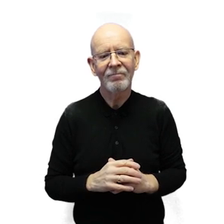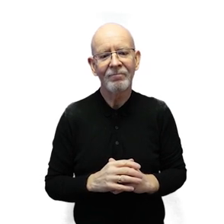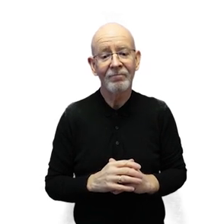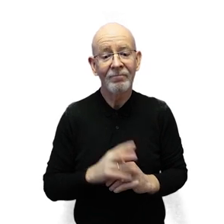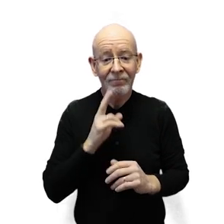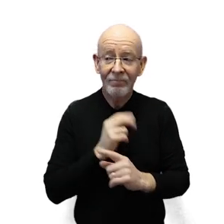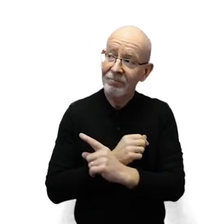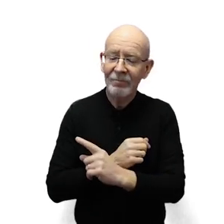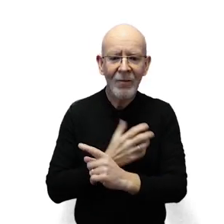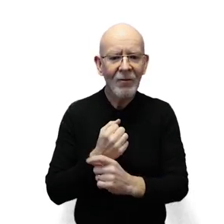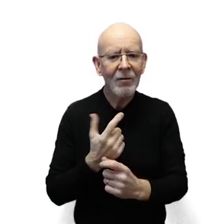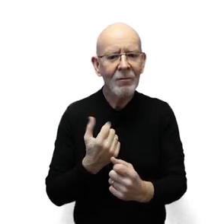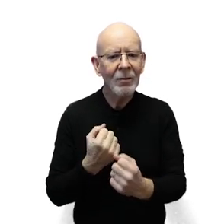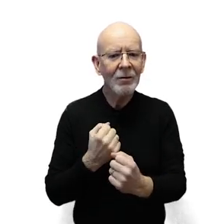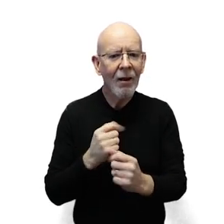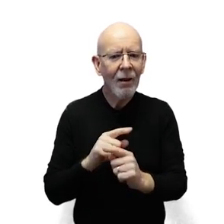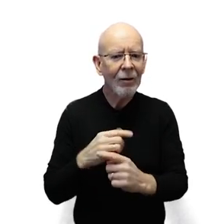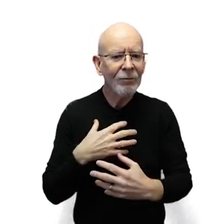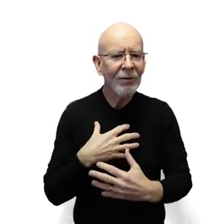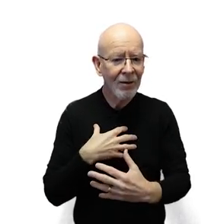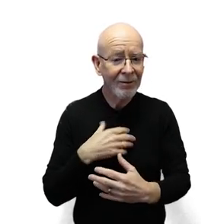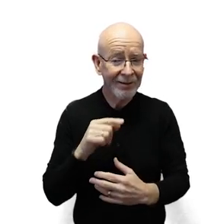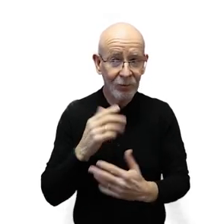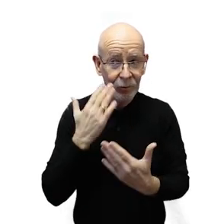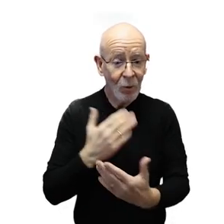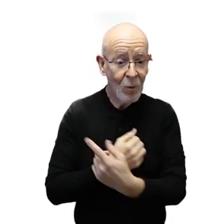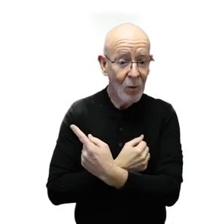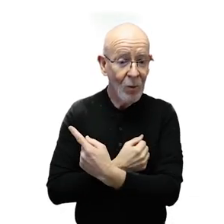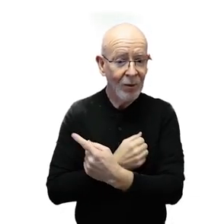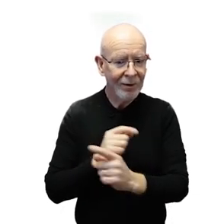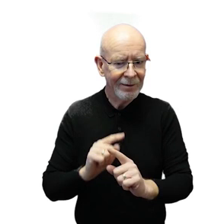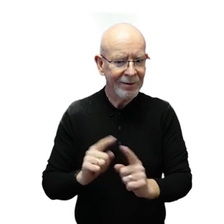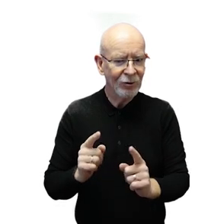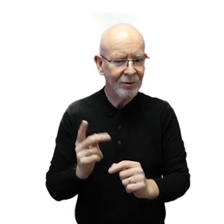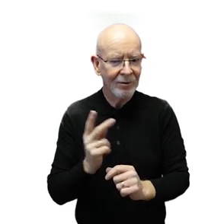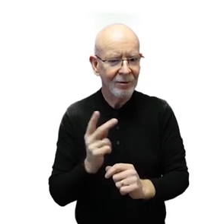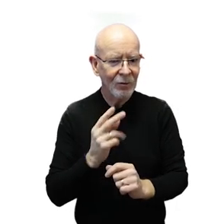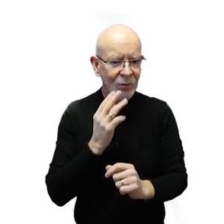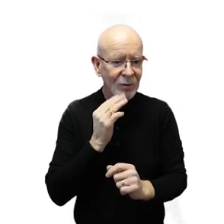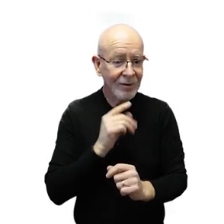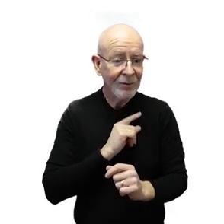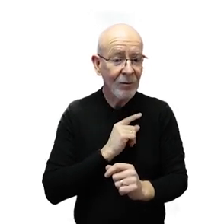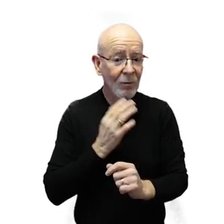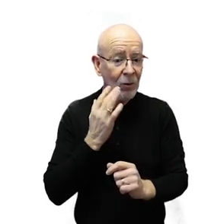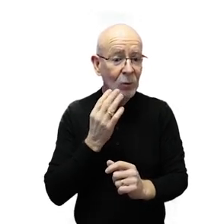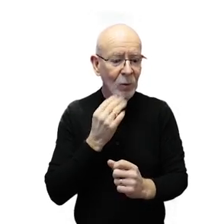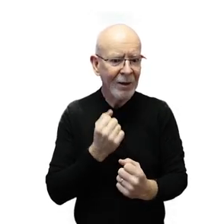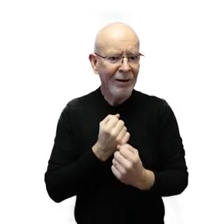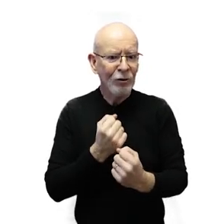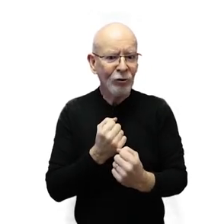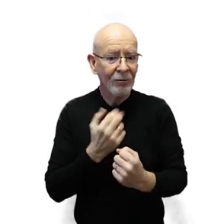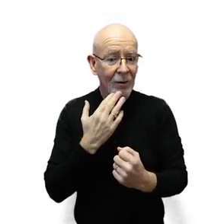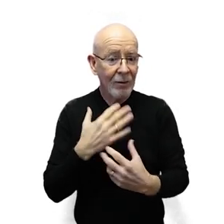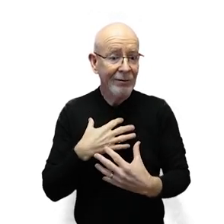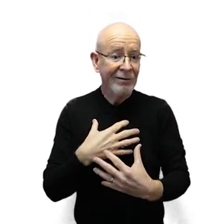Muscles of breathing. This graphic shows the difference in muscle use and, therefore, energy use when we breathe